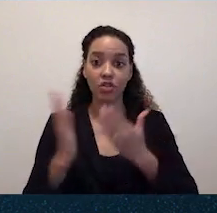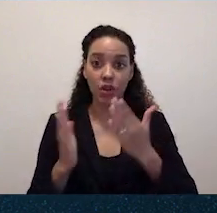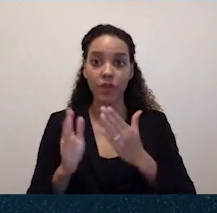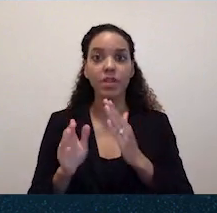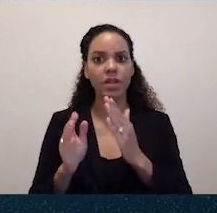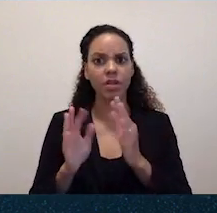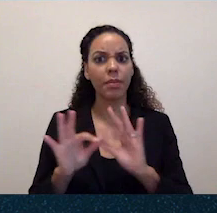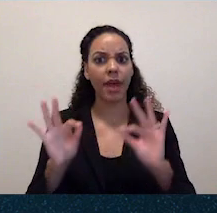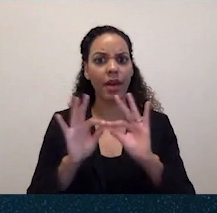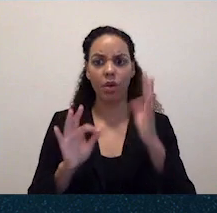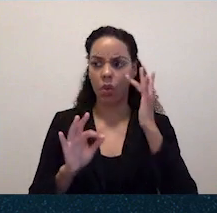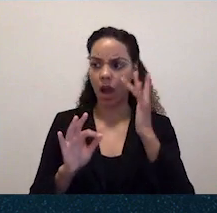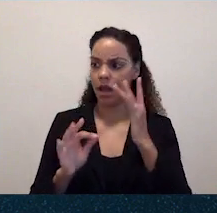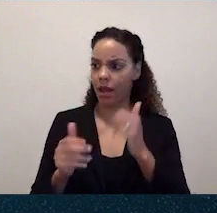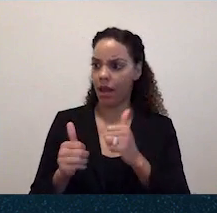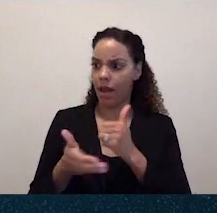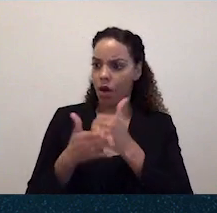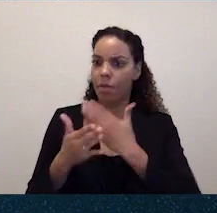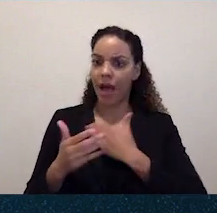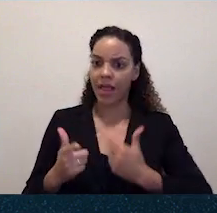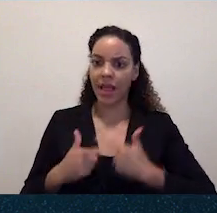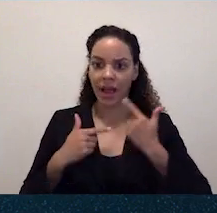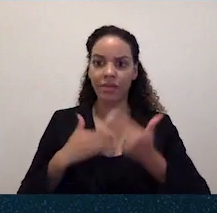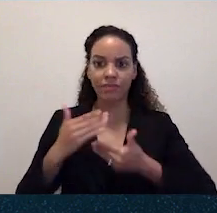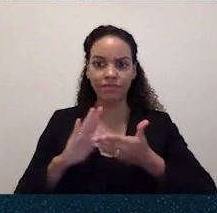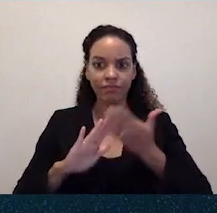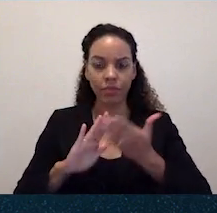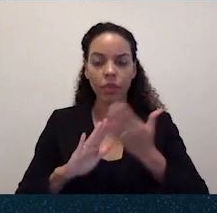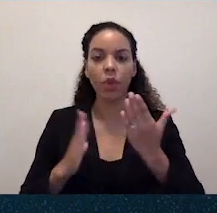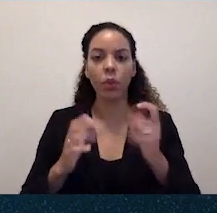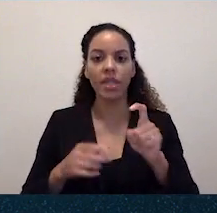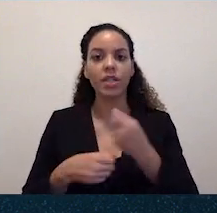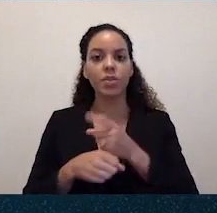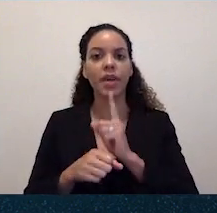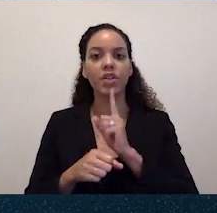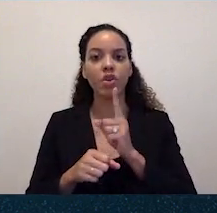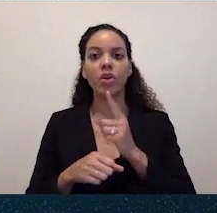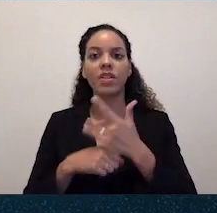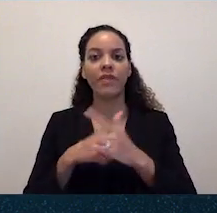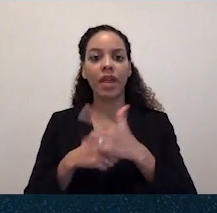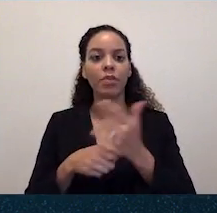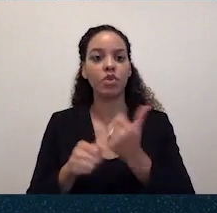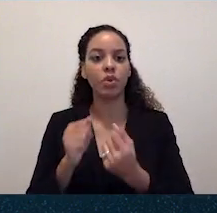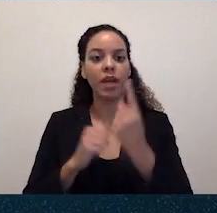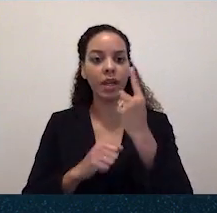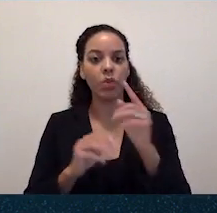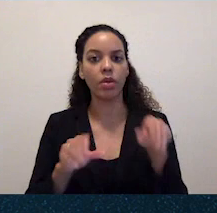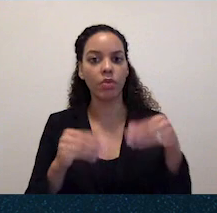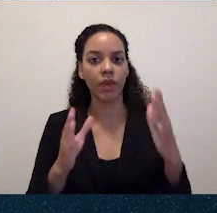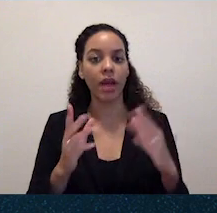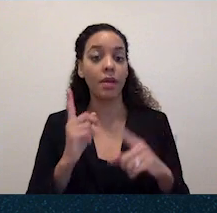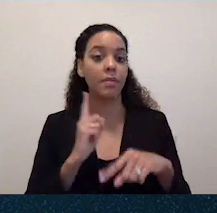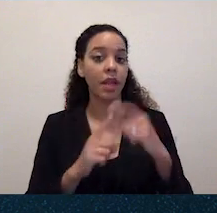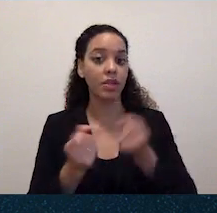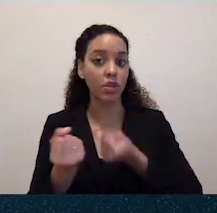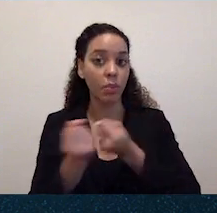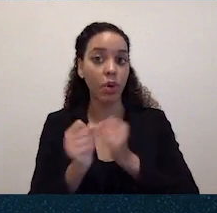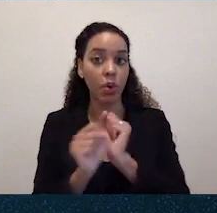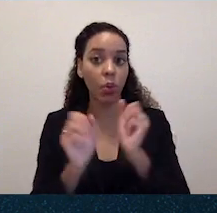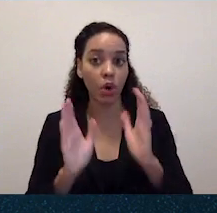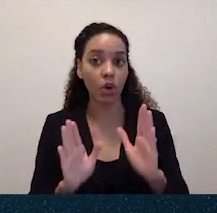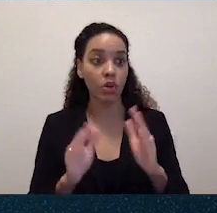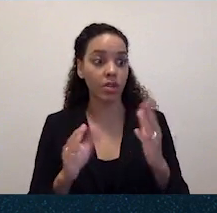people like me. We must make sure it is available to anybody who needs it, and we must support the workers who do the work. Our family is